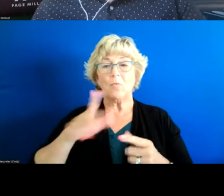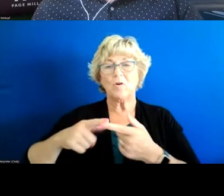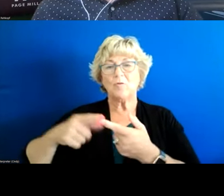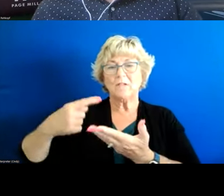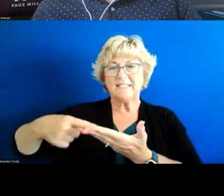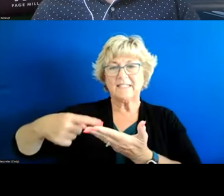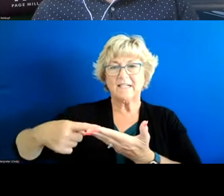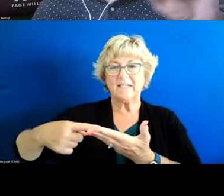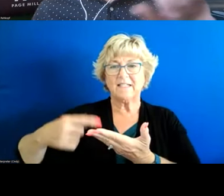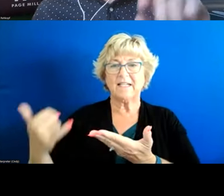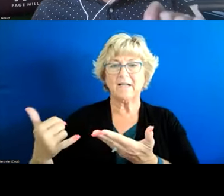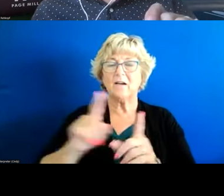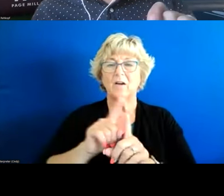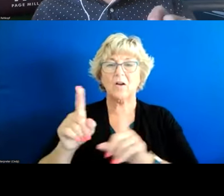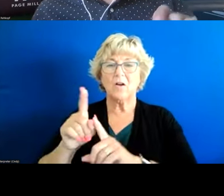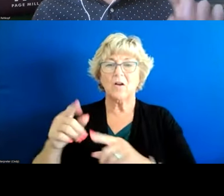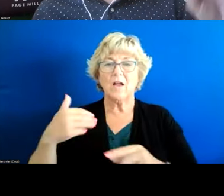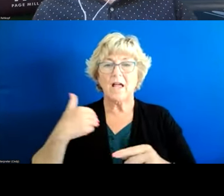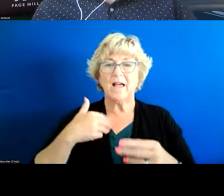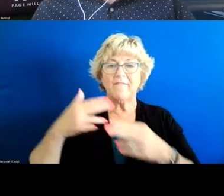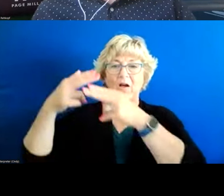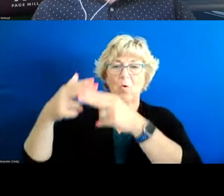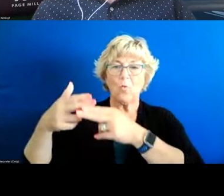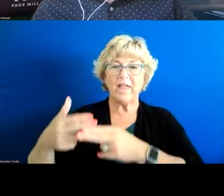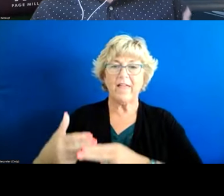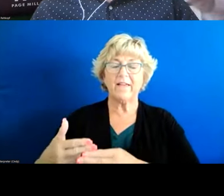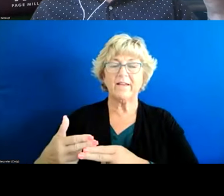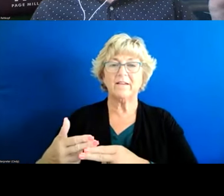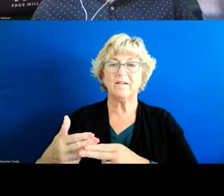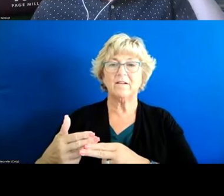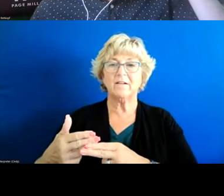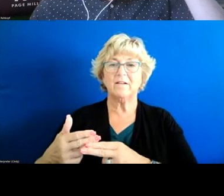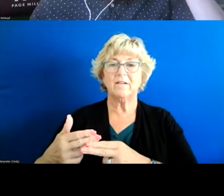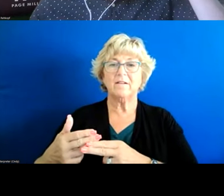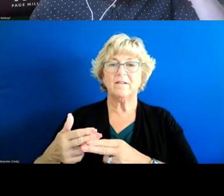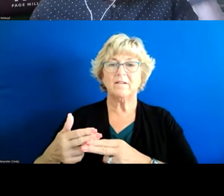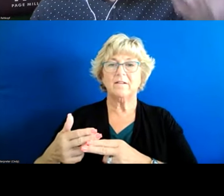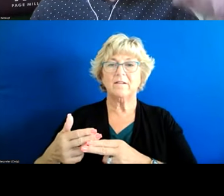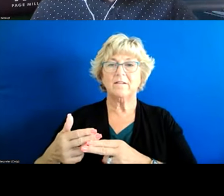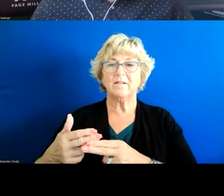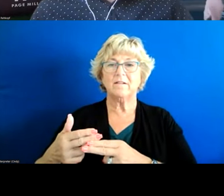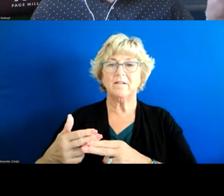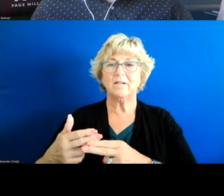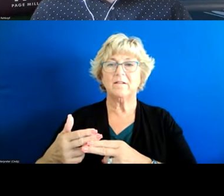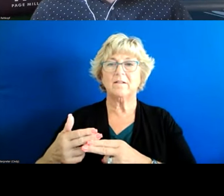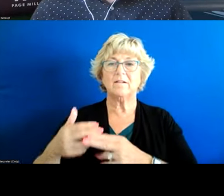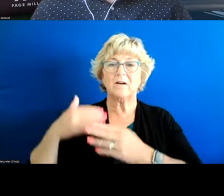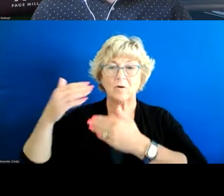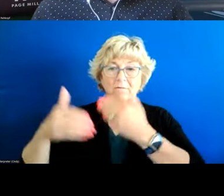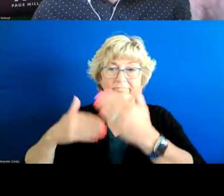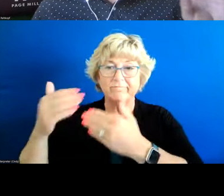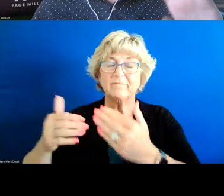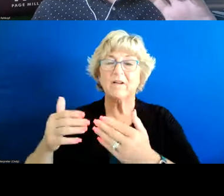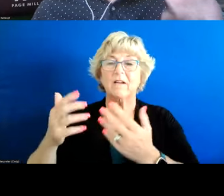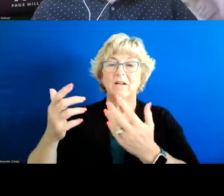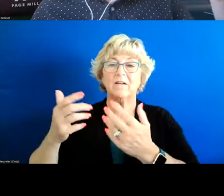we also have uh weights for each of these each of these domains based on sort of a um a process of working through the